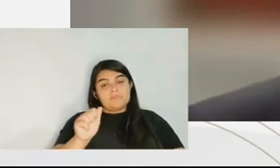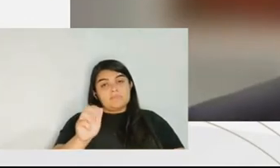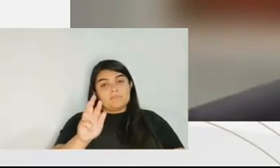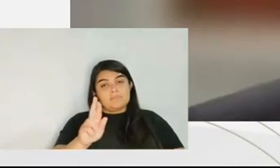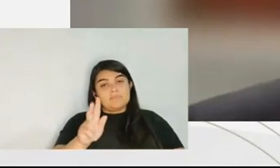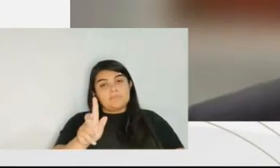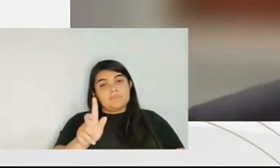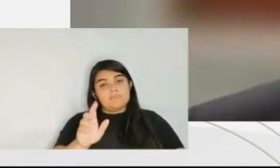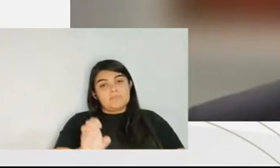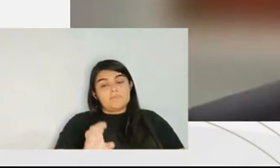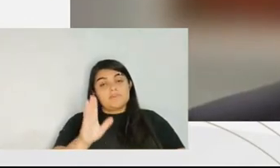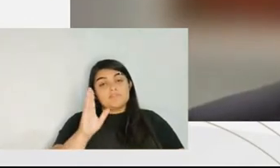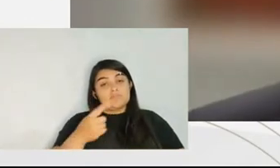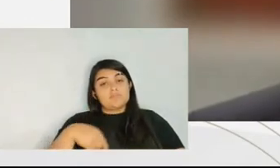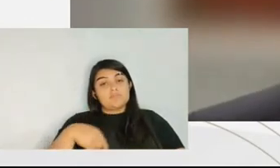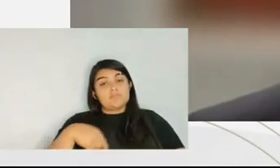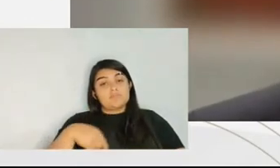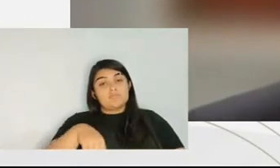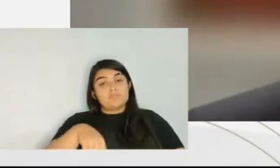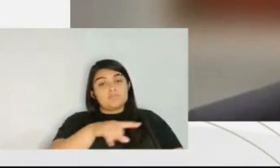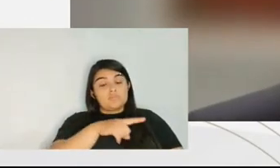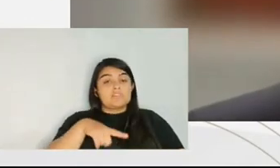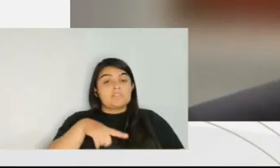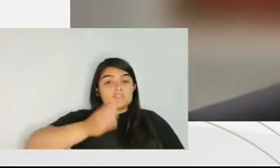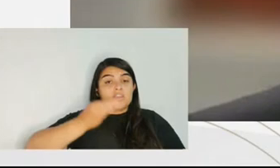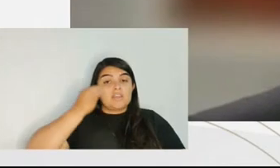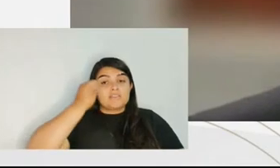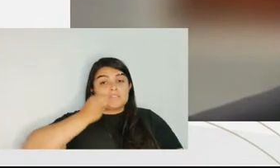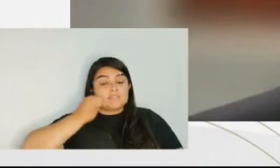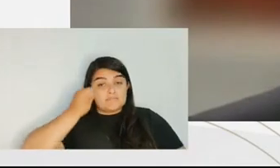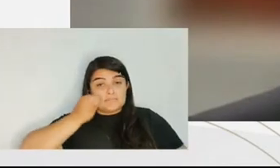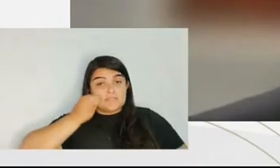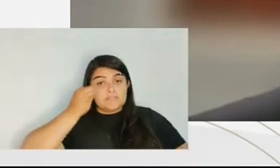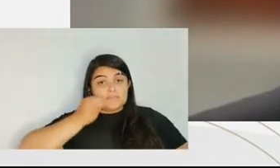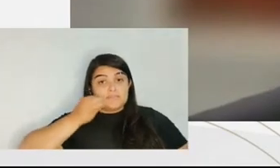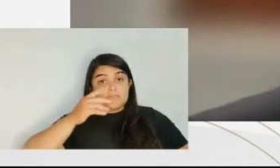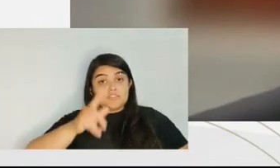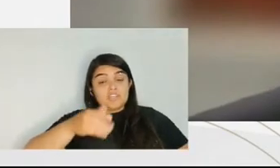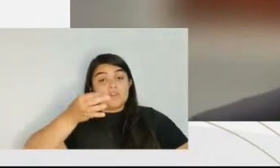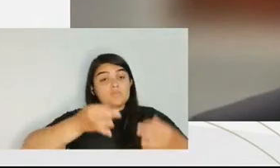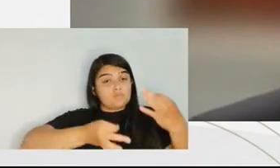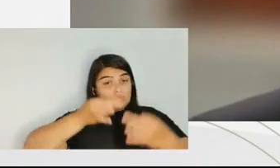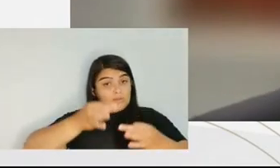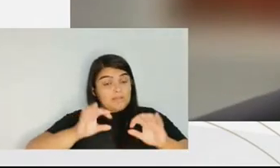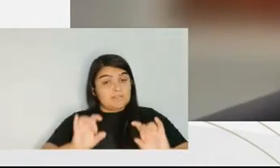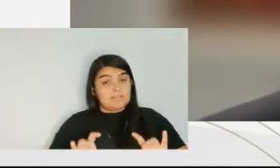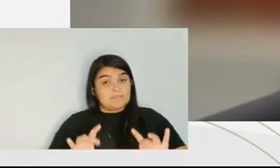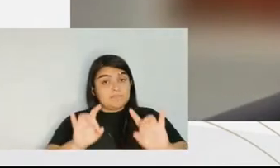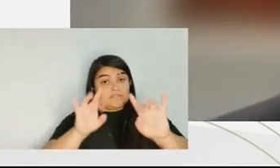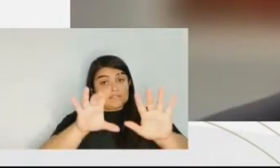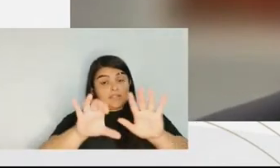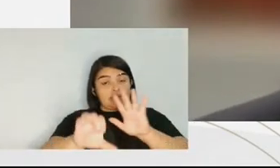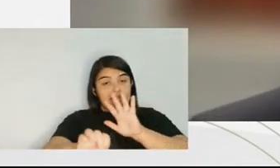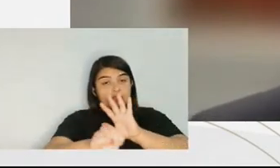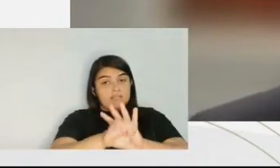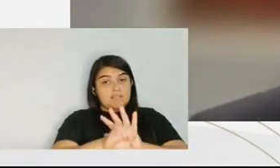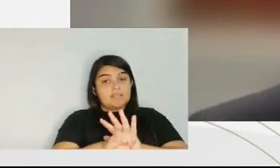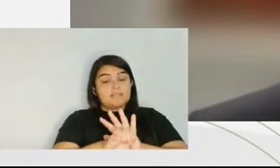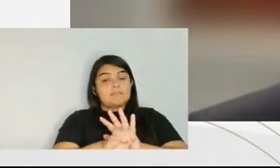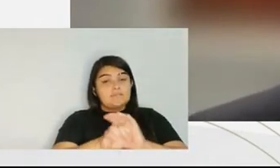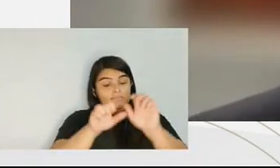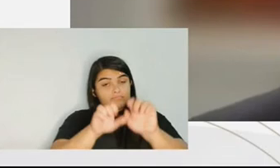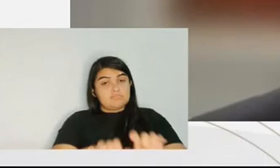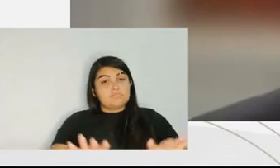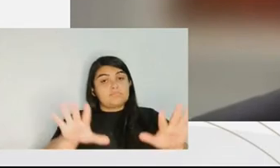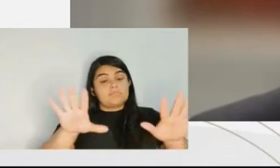said, he is a good friend and he explained it as we had an experience with the criminal